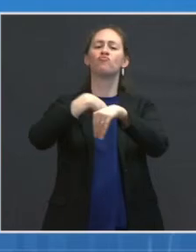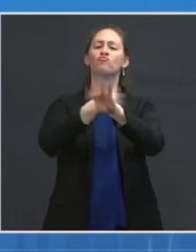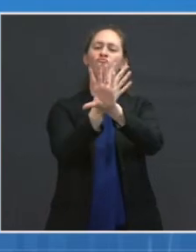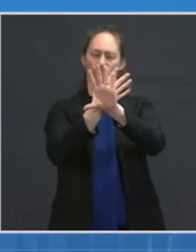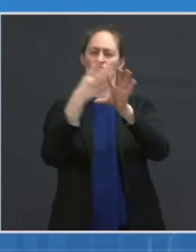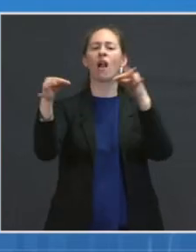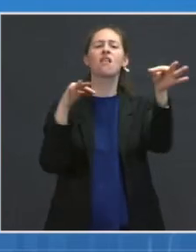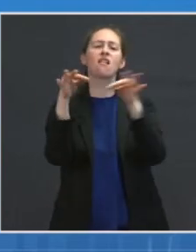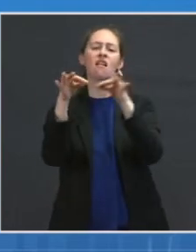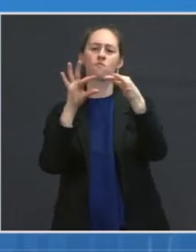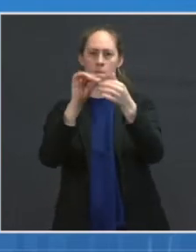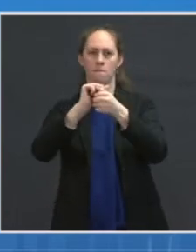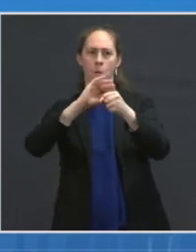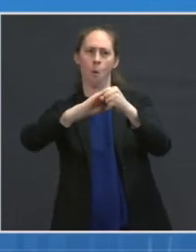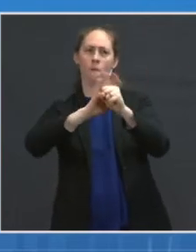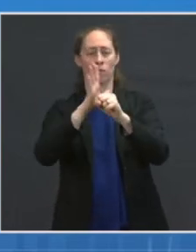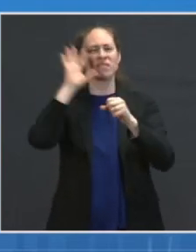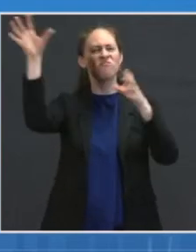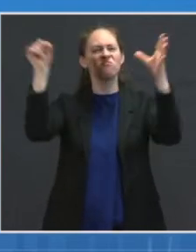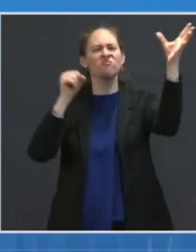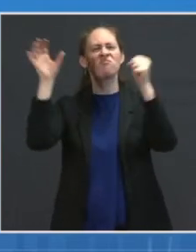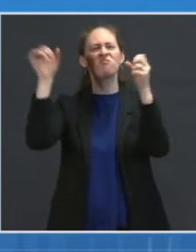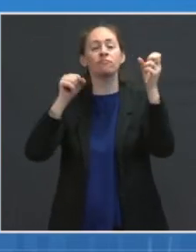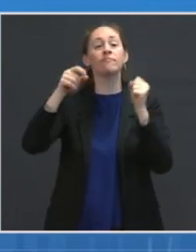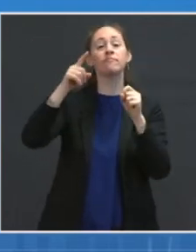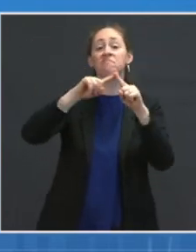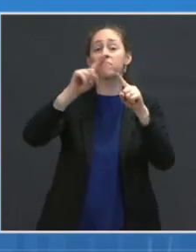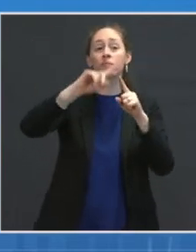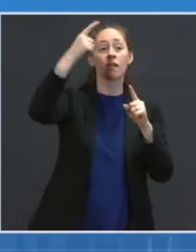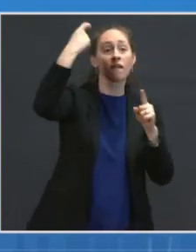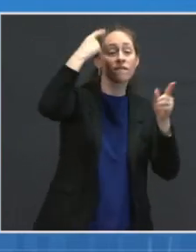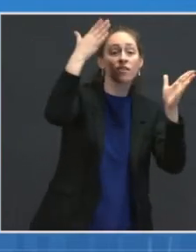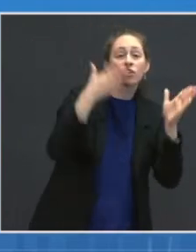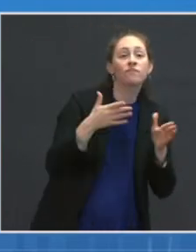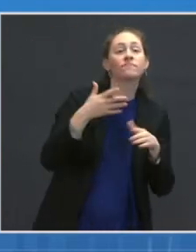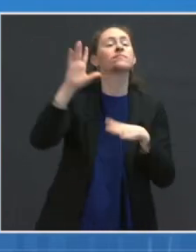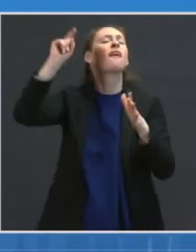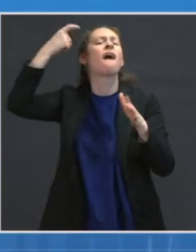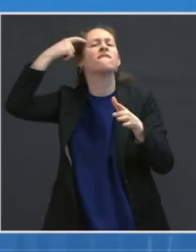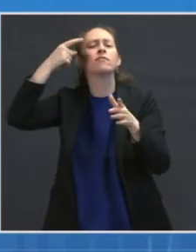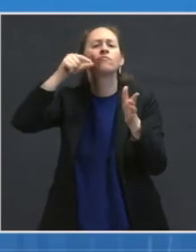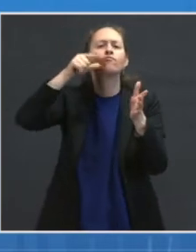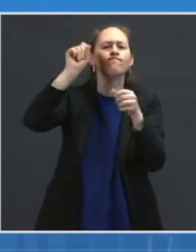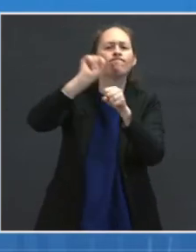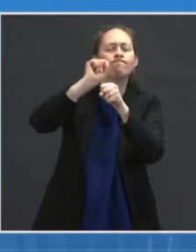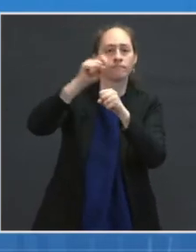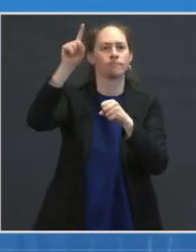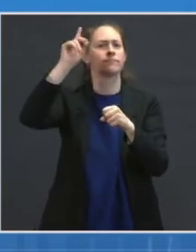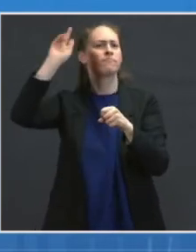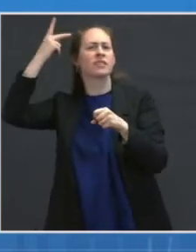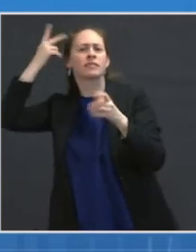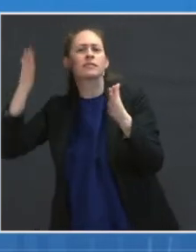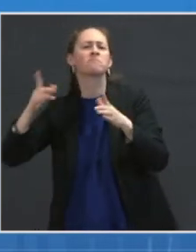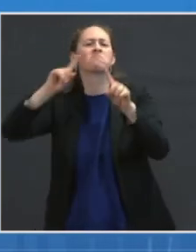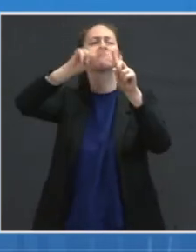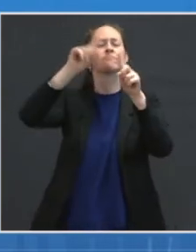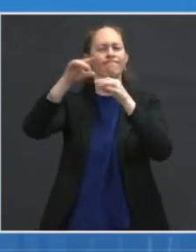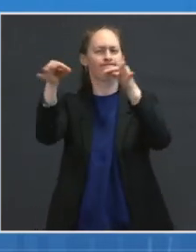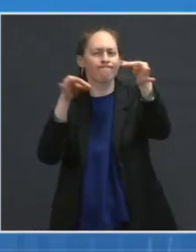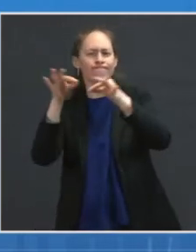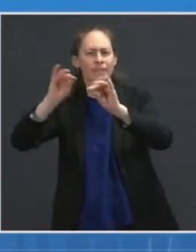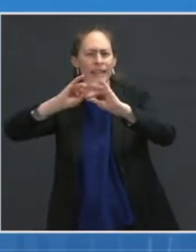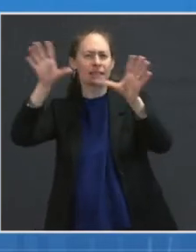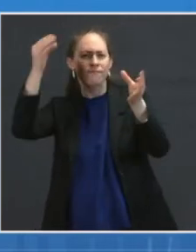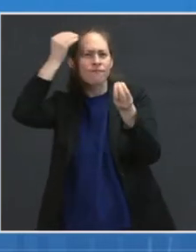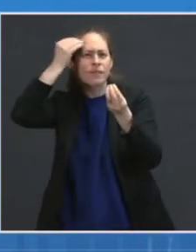a broad range of governmental and non-governmental partners to share information and best practices on how to build trust and confidence